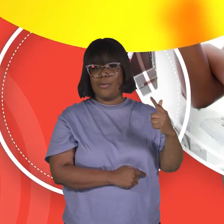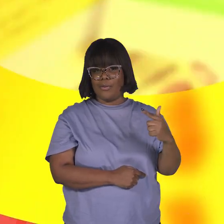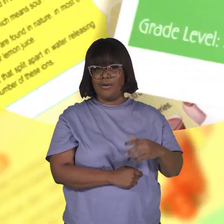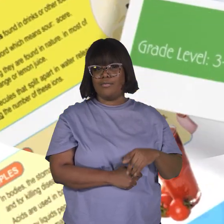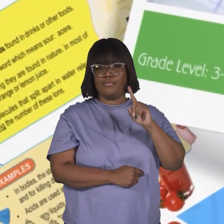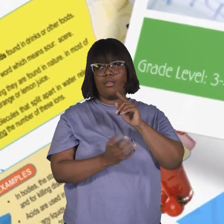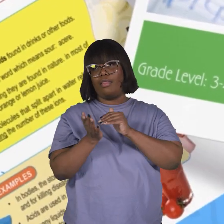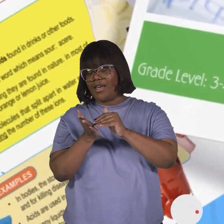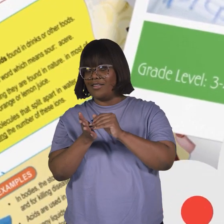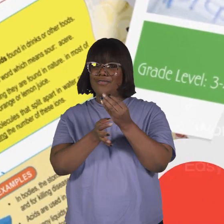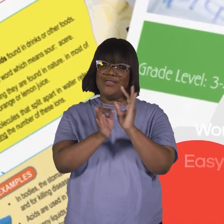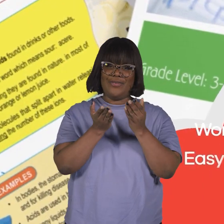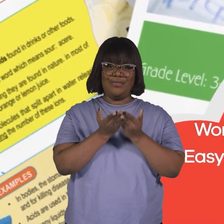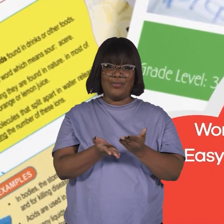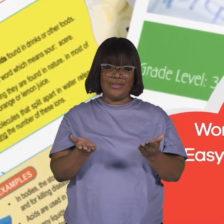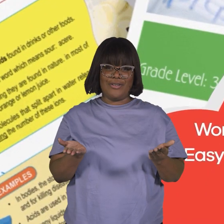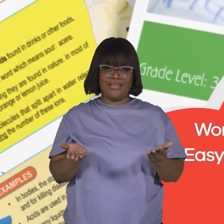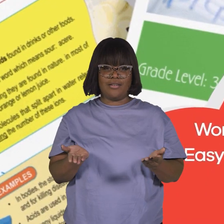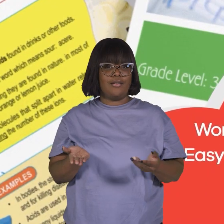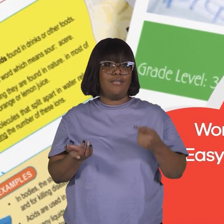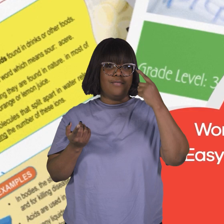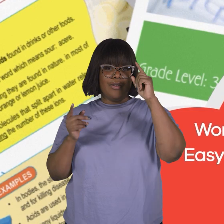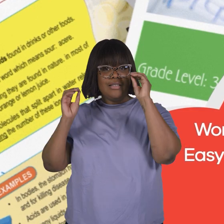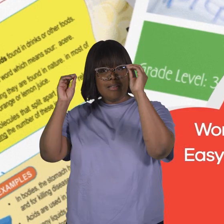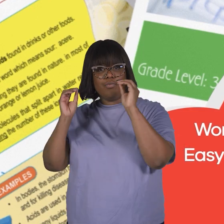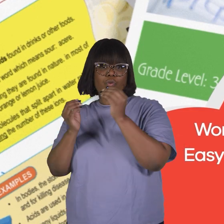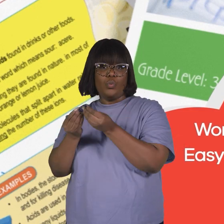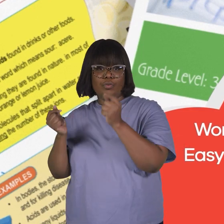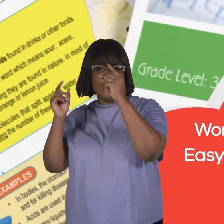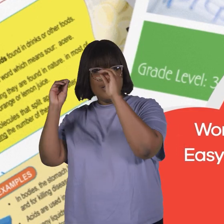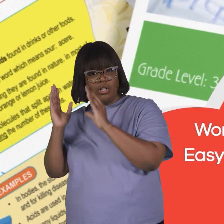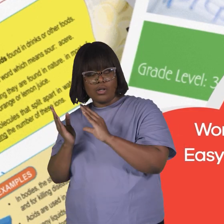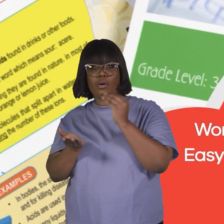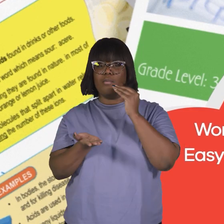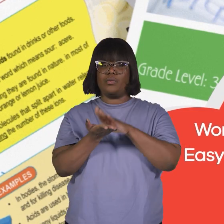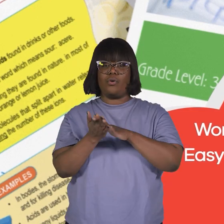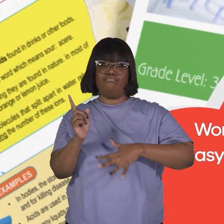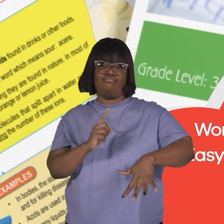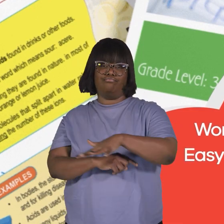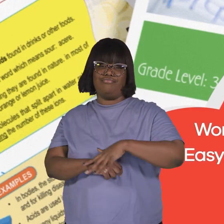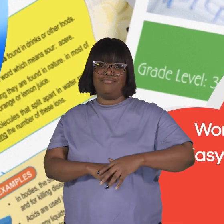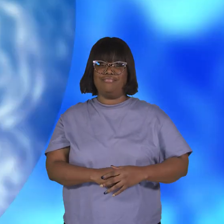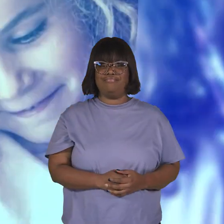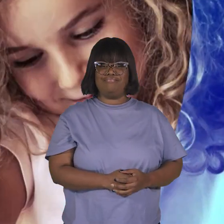resources and turnkey solutions for teachers and homeschoolers.